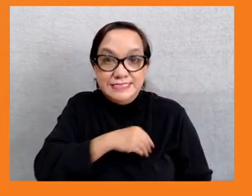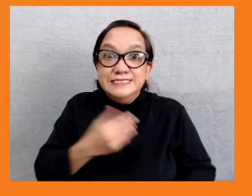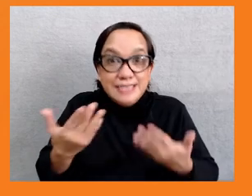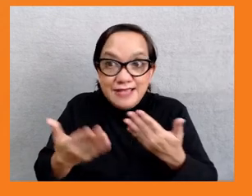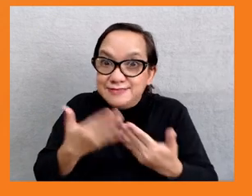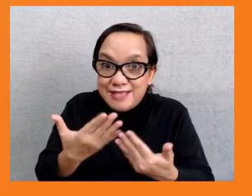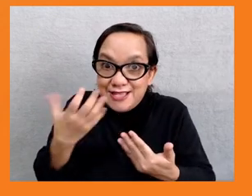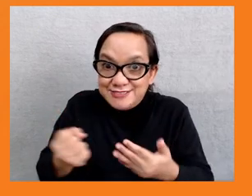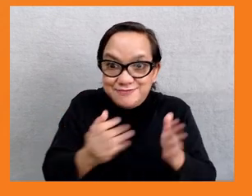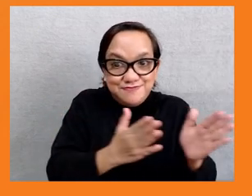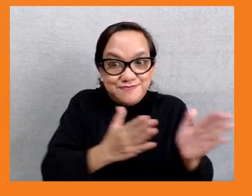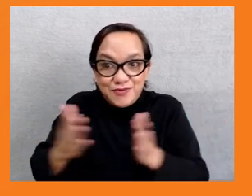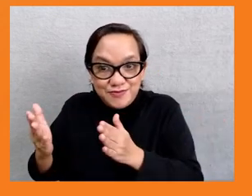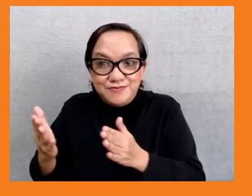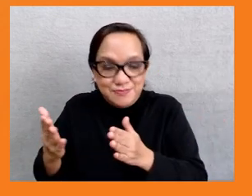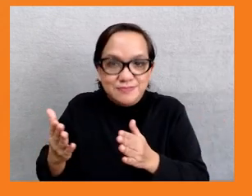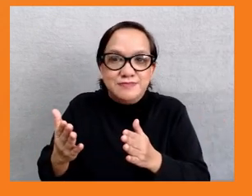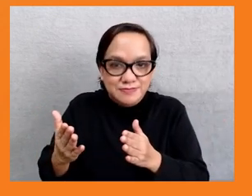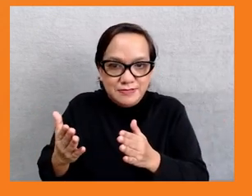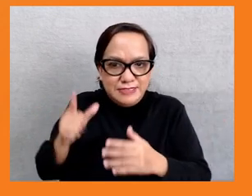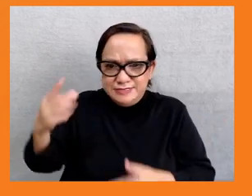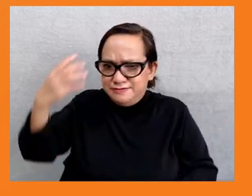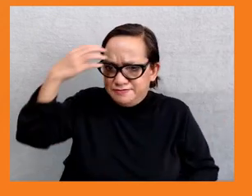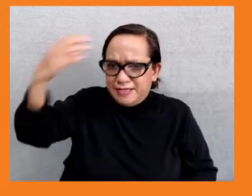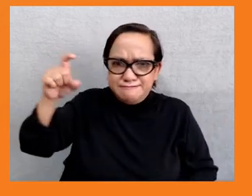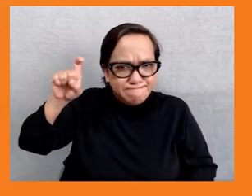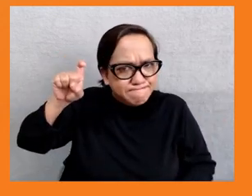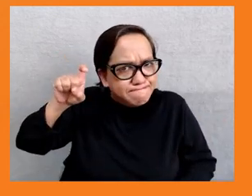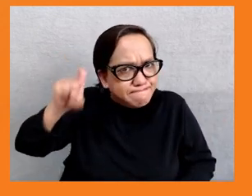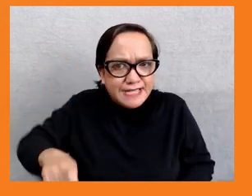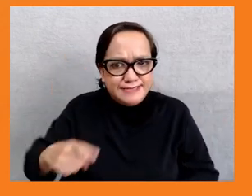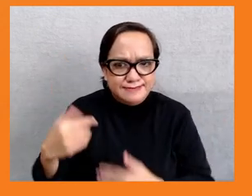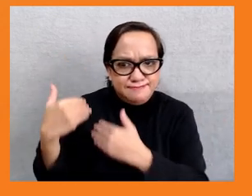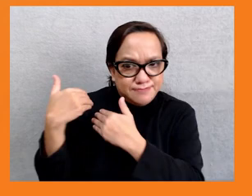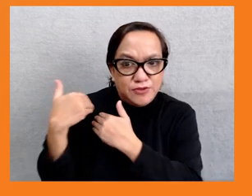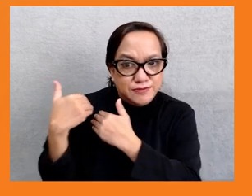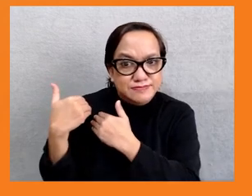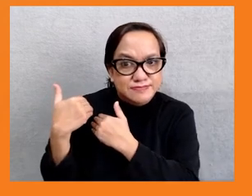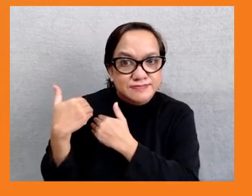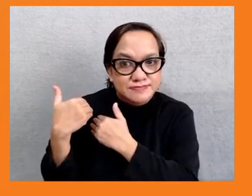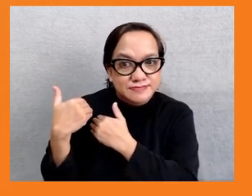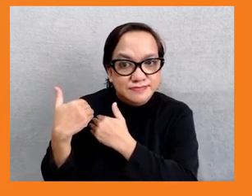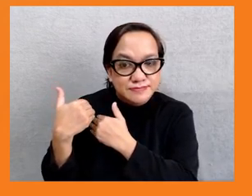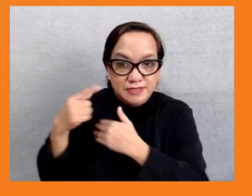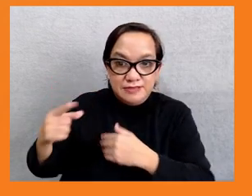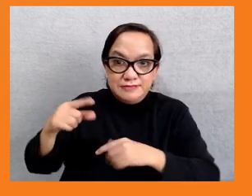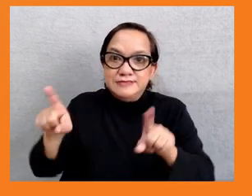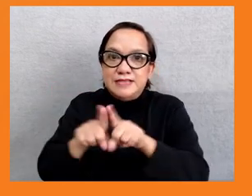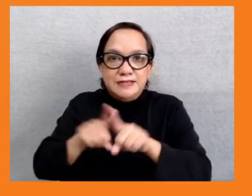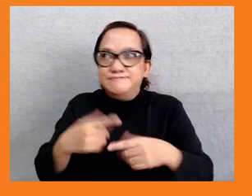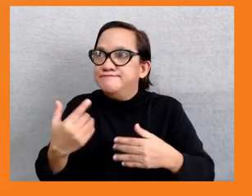Second is we have to build resilience into our infrastructure and even the type of agriculture we do.